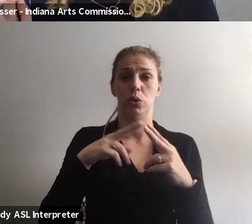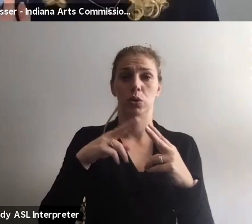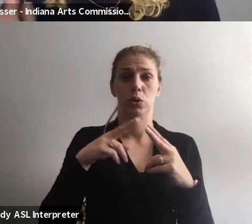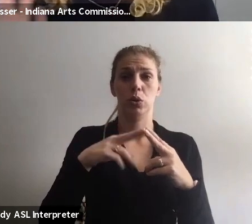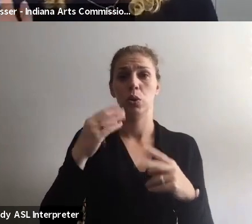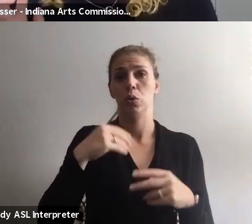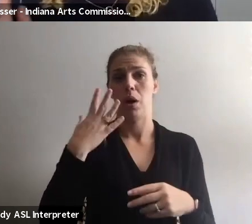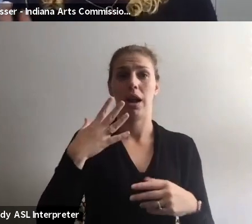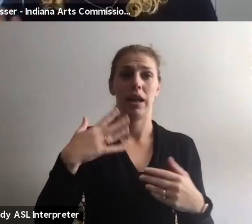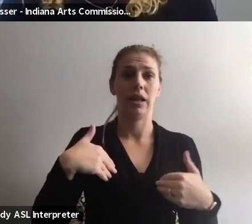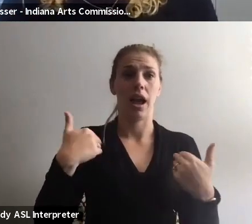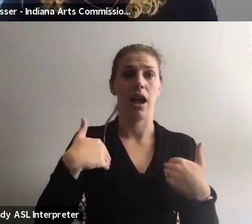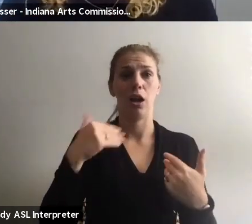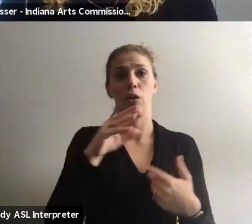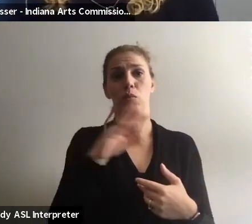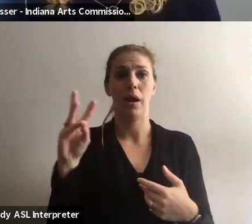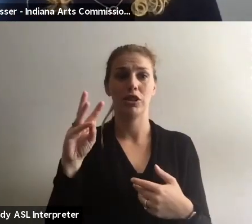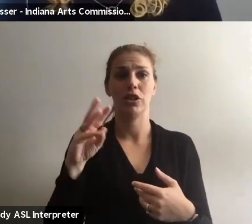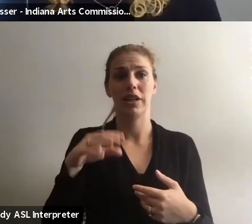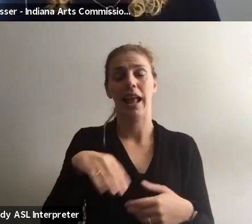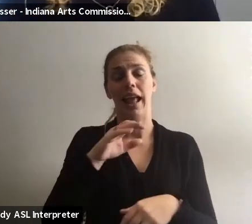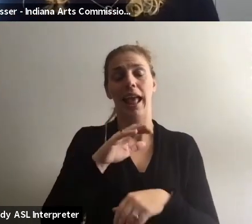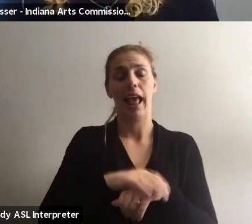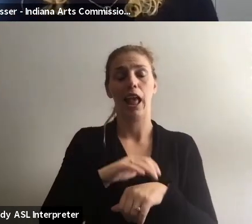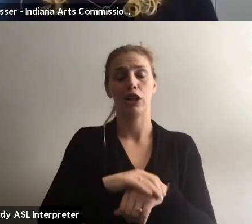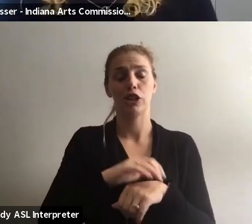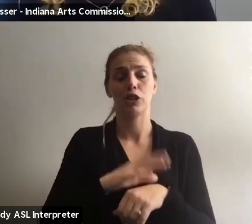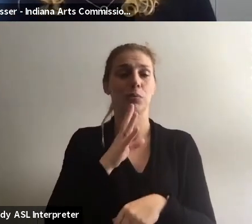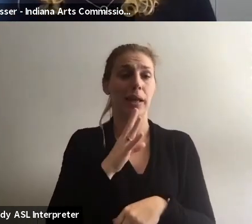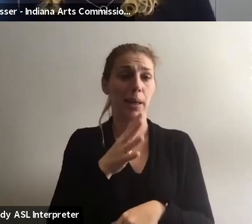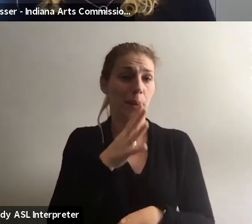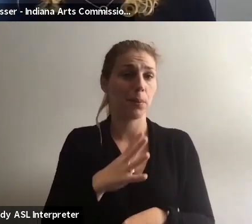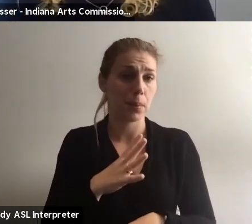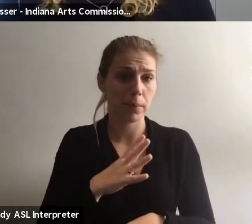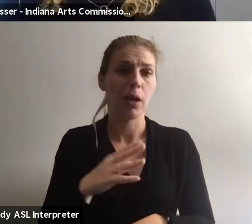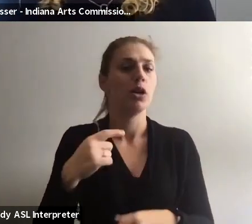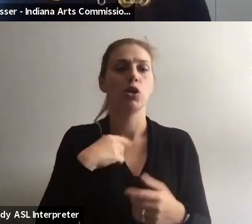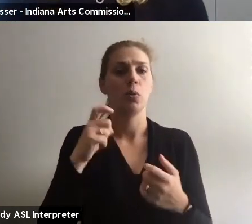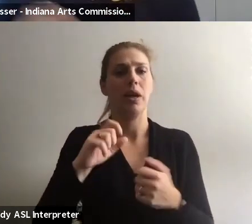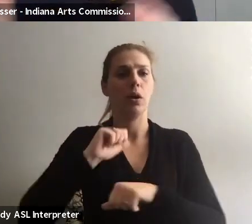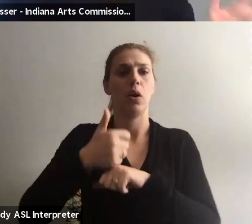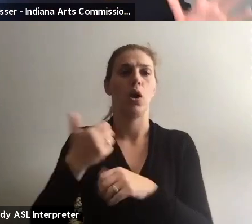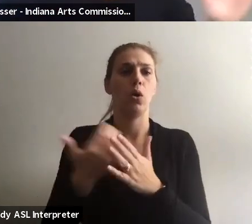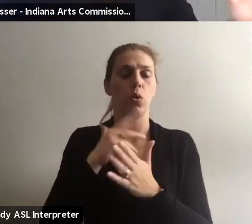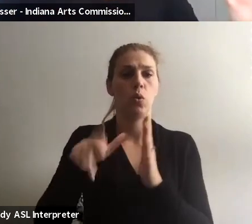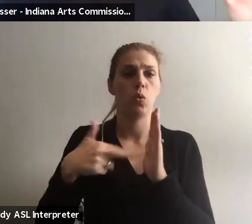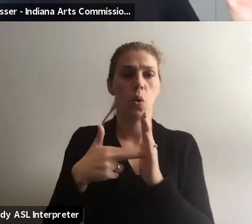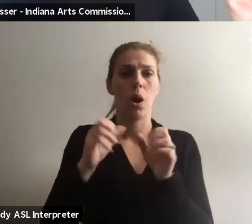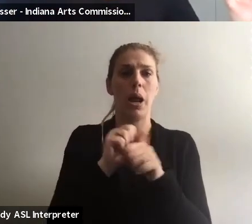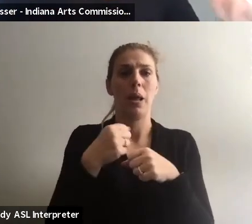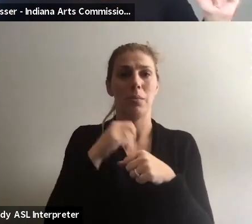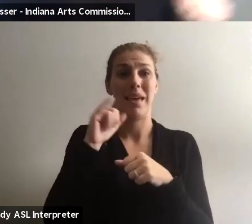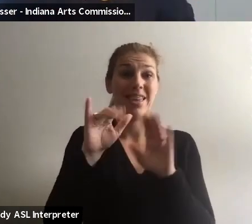youngish, midwestern, English speaking women. And so we created a new role that could share the power and keep widening that door.